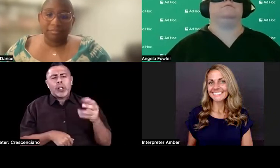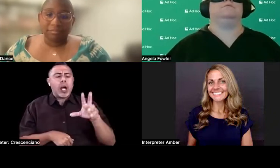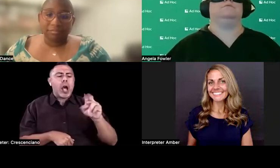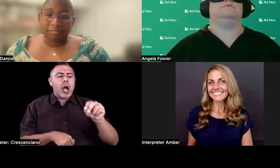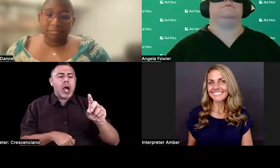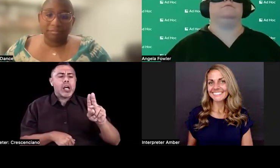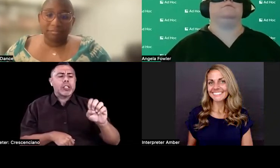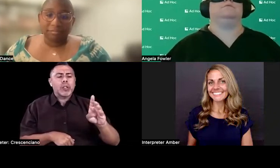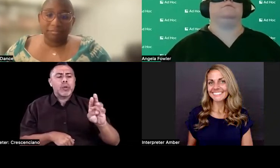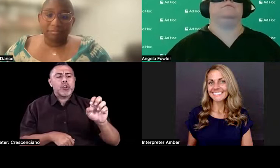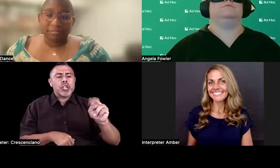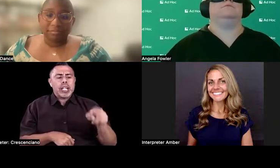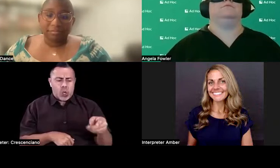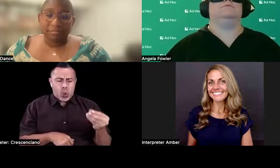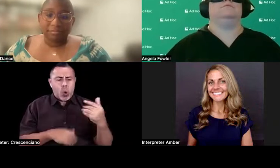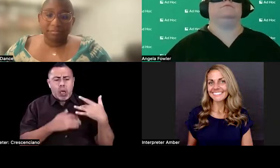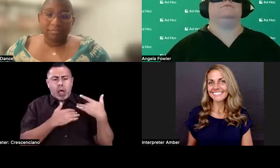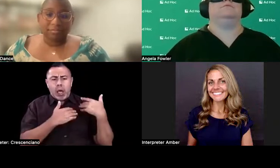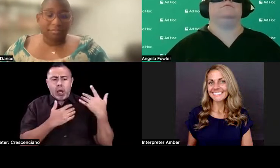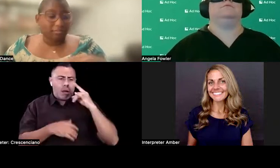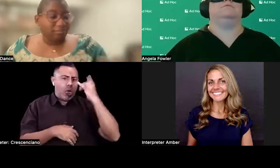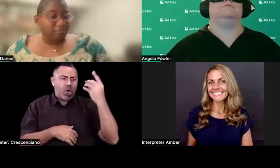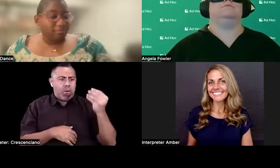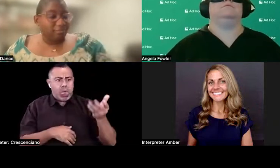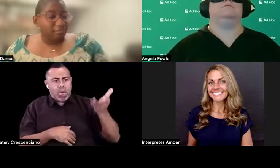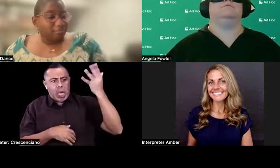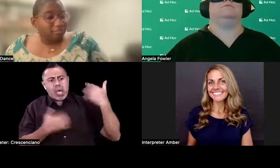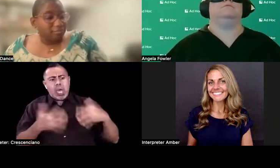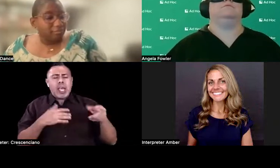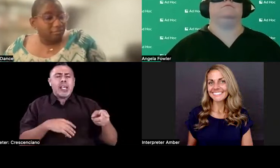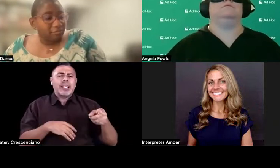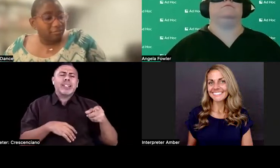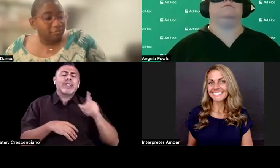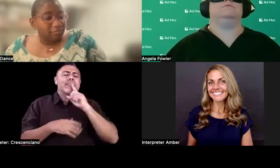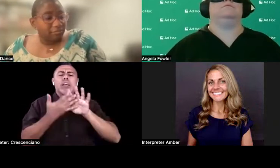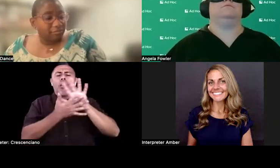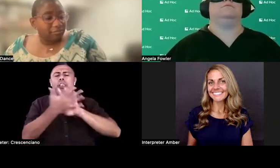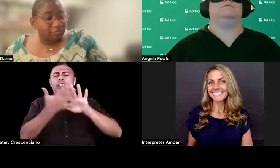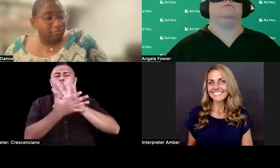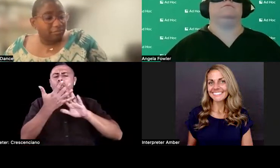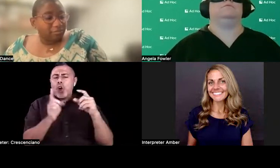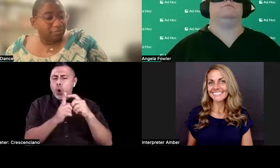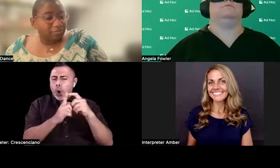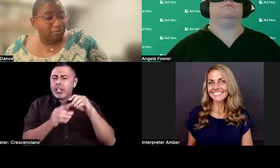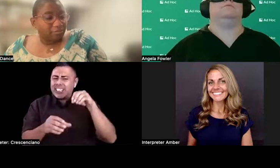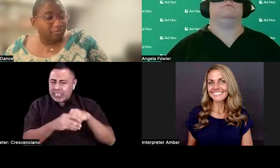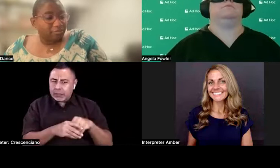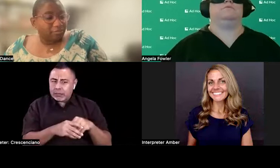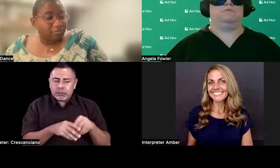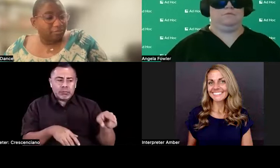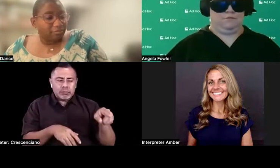it's the vaguest wording in RA accommodation verbiage to say something is an undue burden.